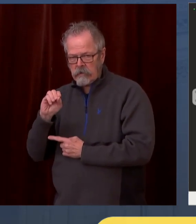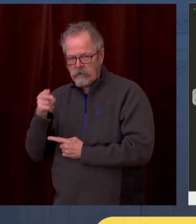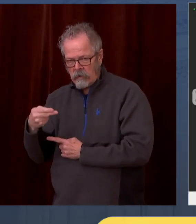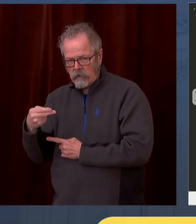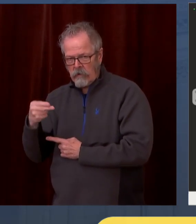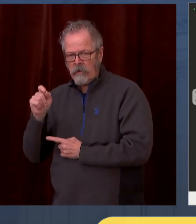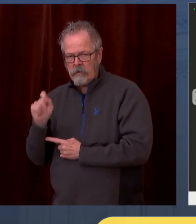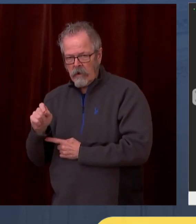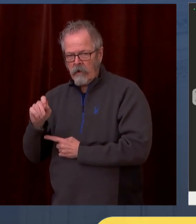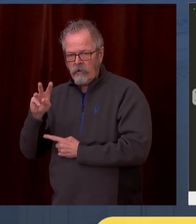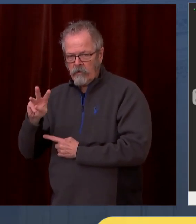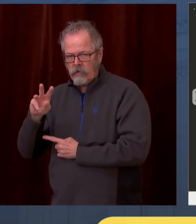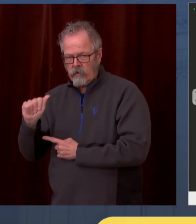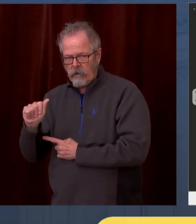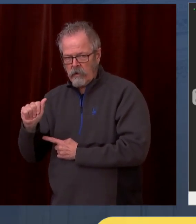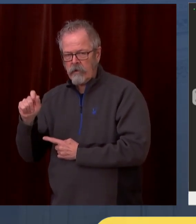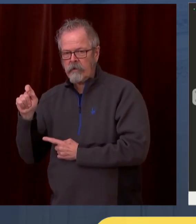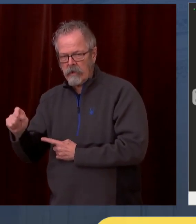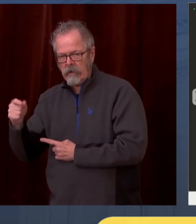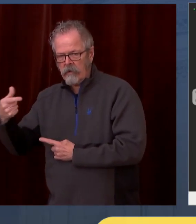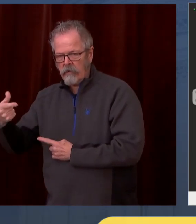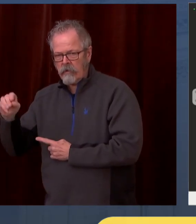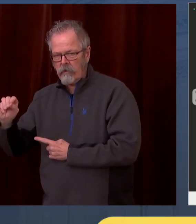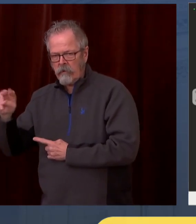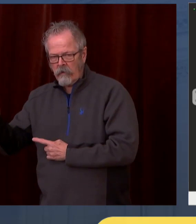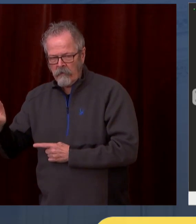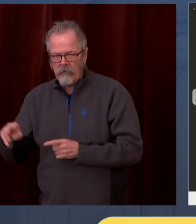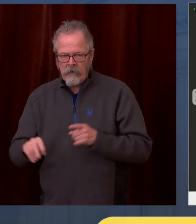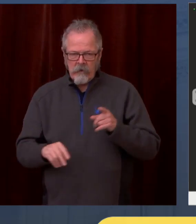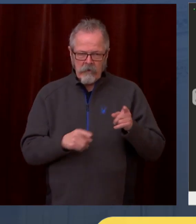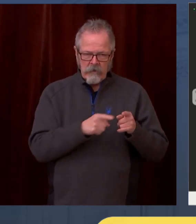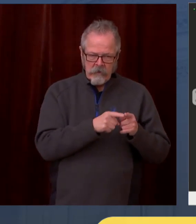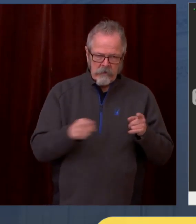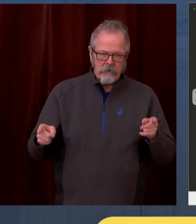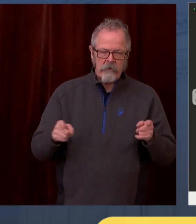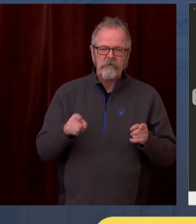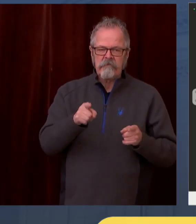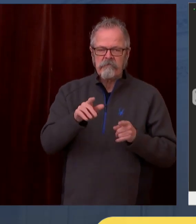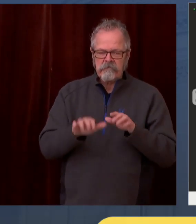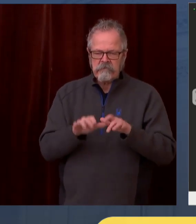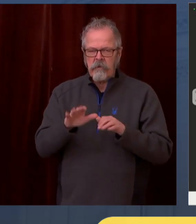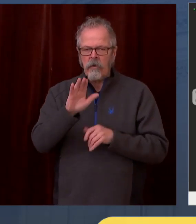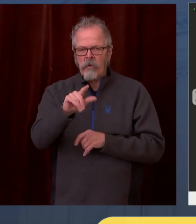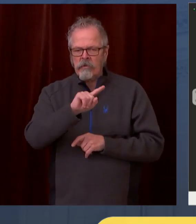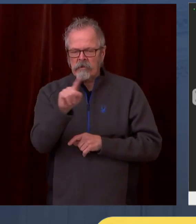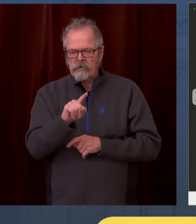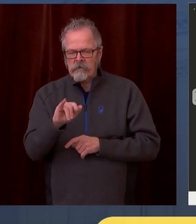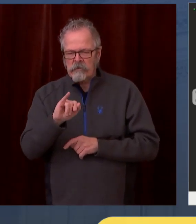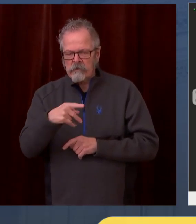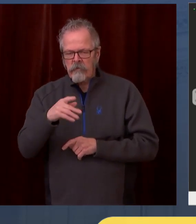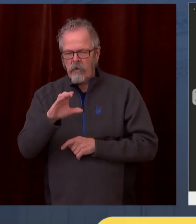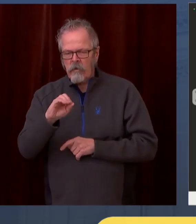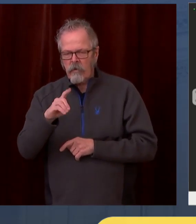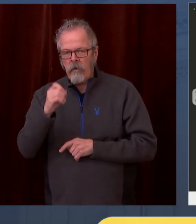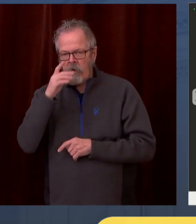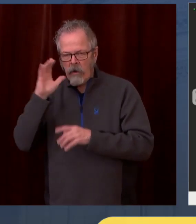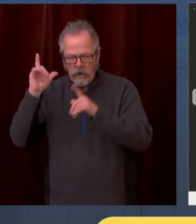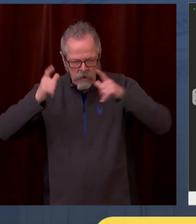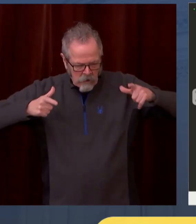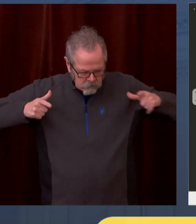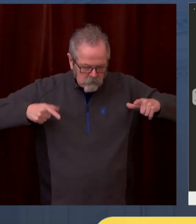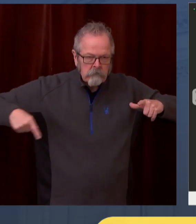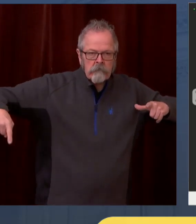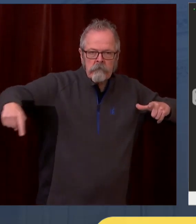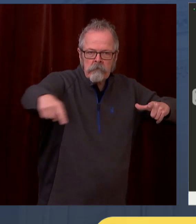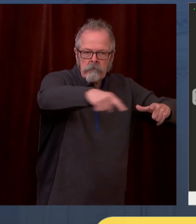And it's easy as typing in your zip code, and the app will show you your proximate providers, ones that are close to you.